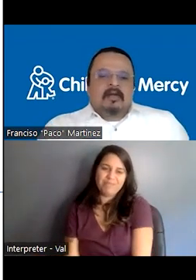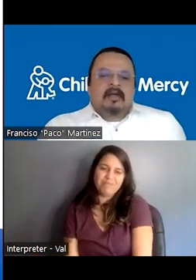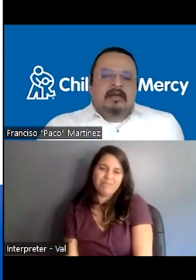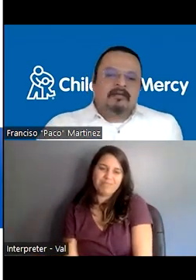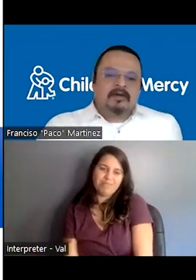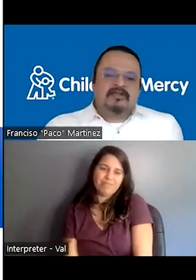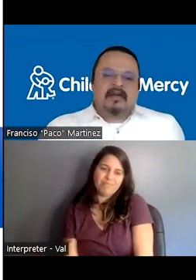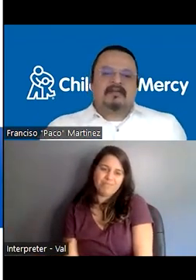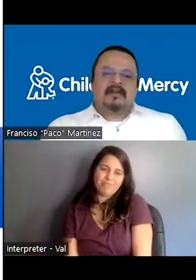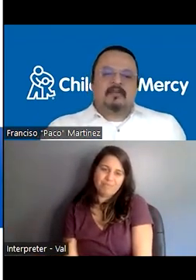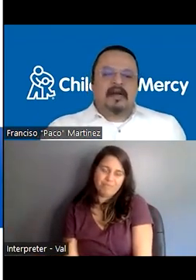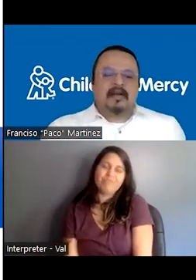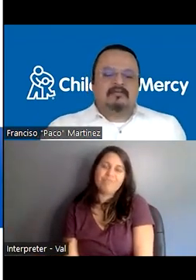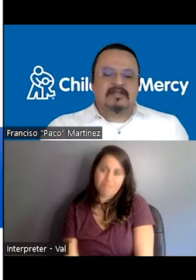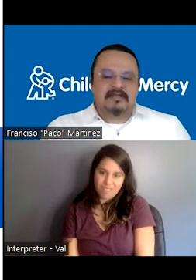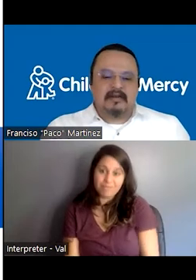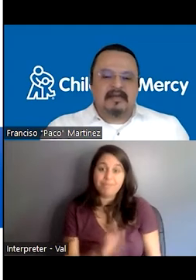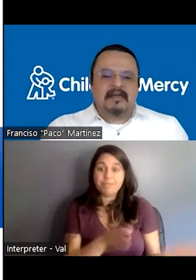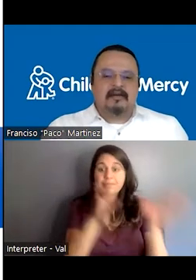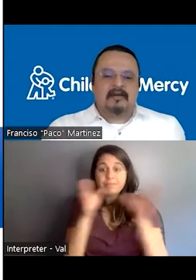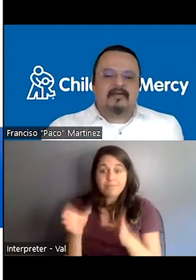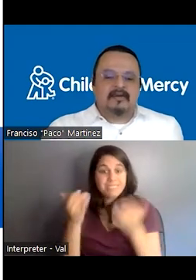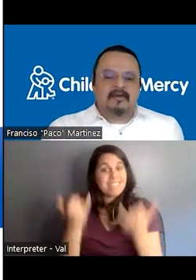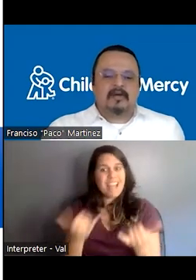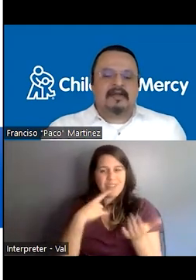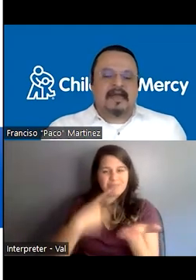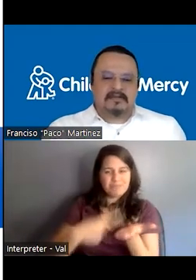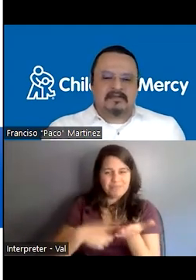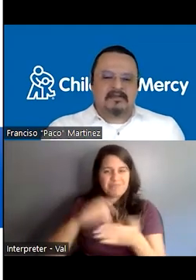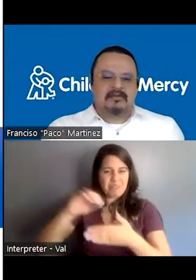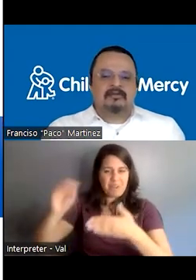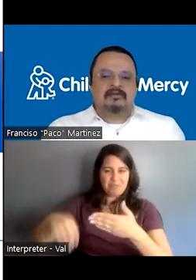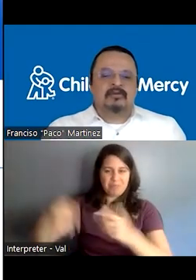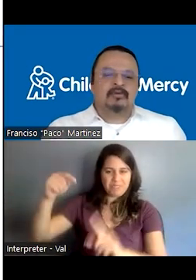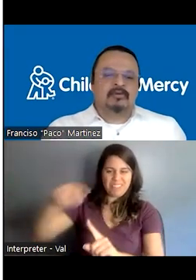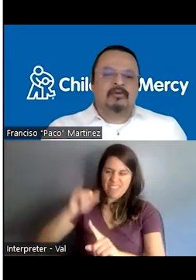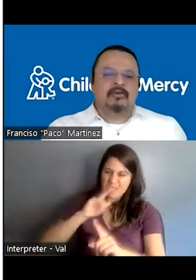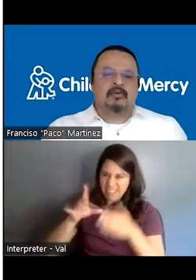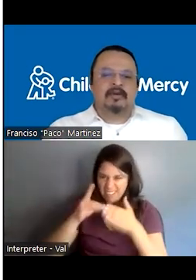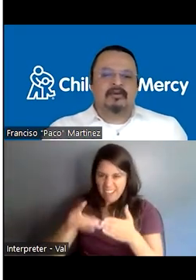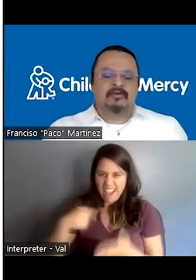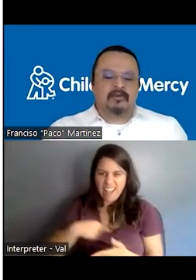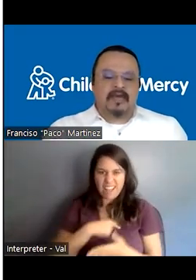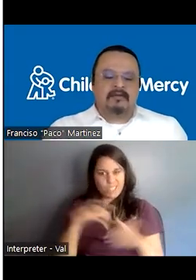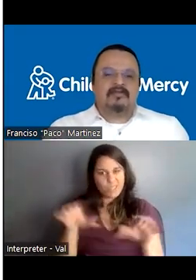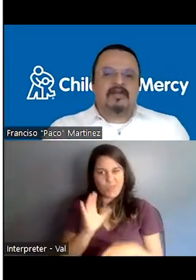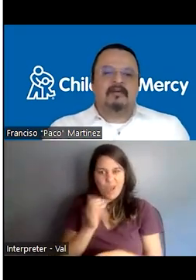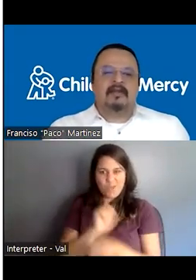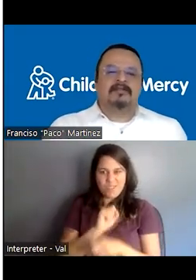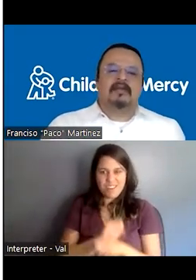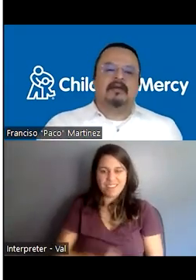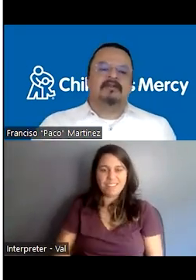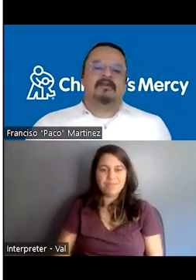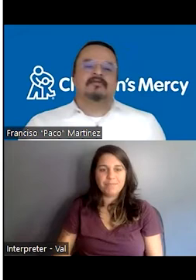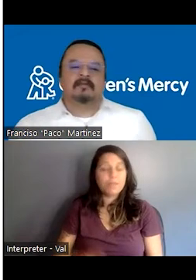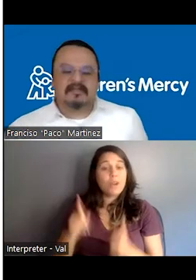So now we're going to start the second part, which is our leading outcomes. This is what guides us to, to, to do what we do. So I want to start with the